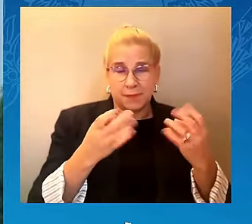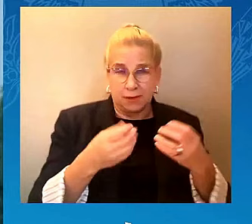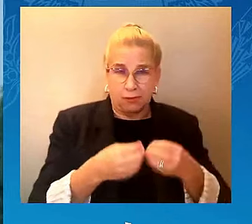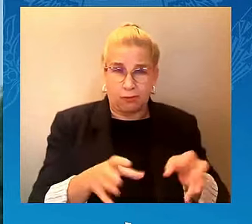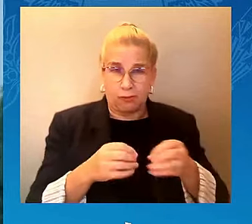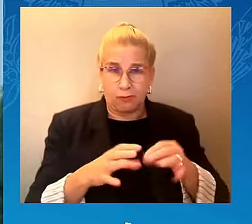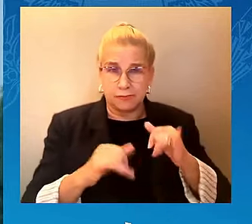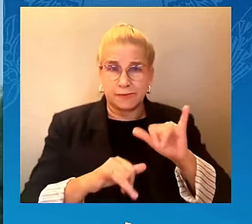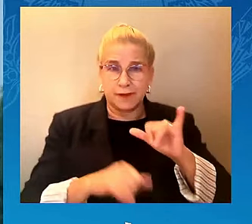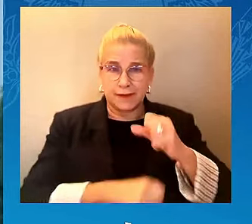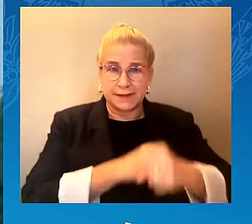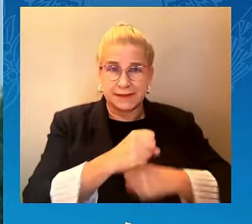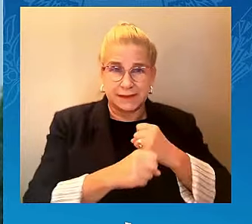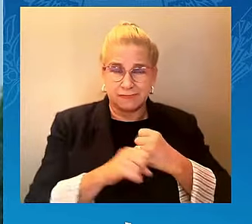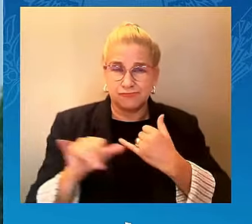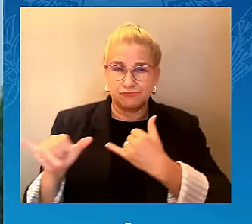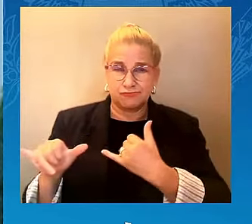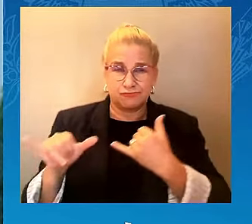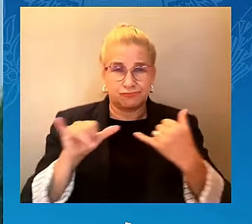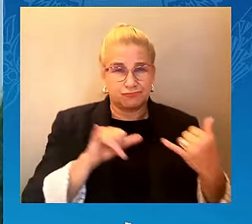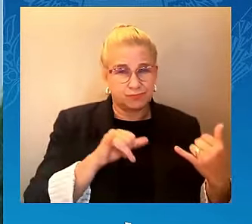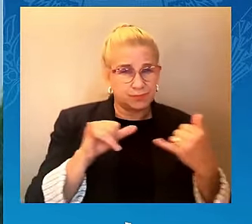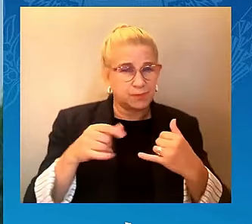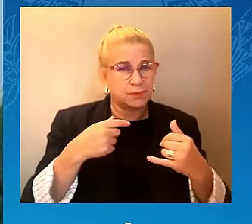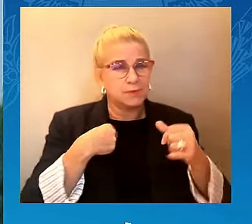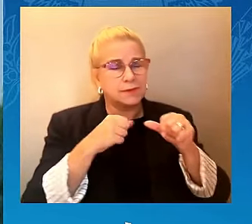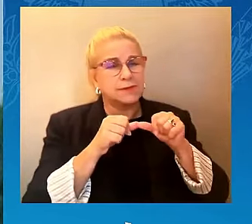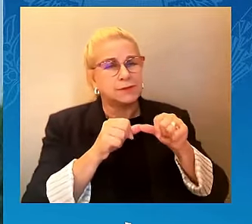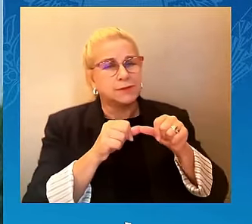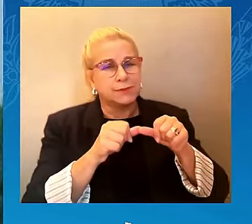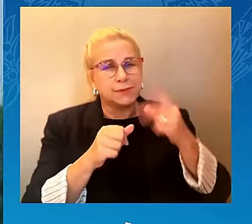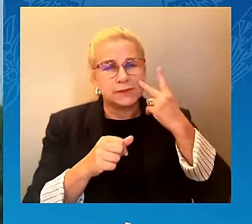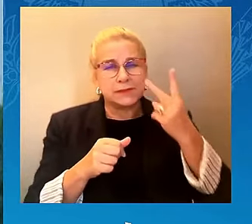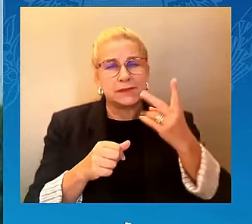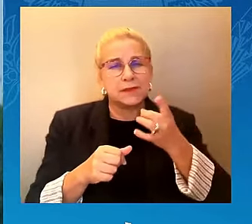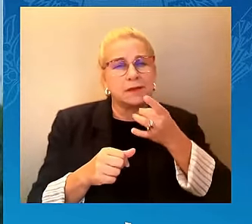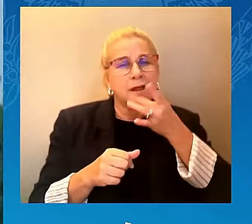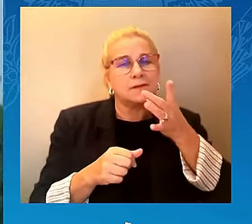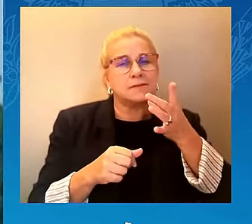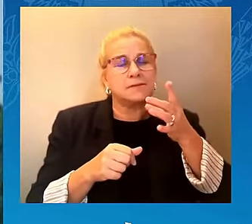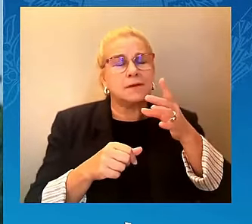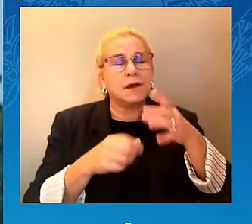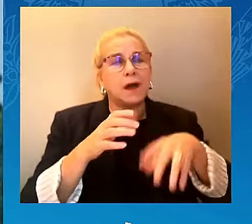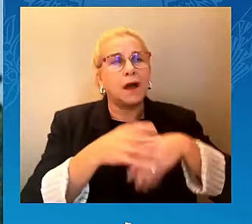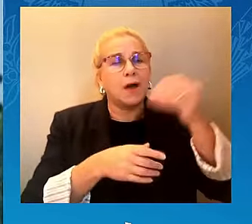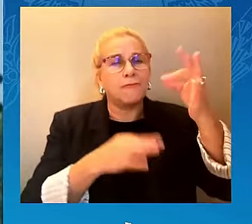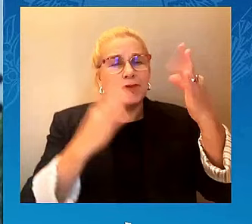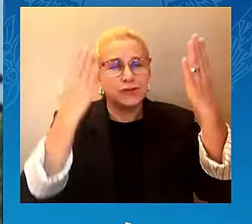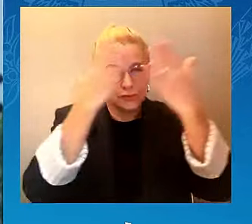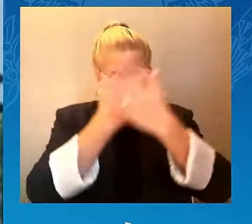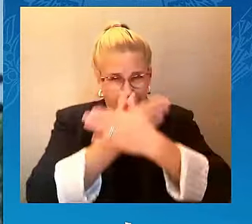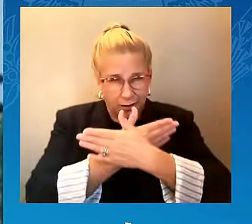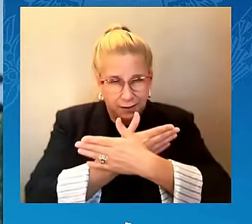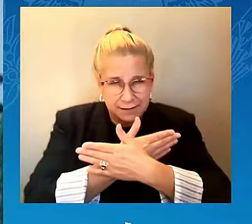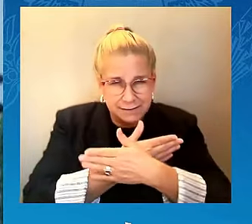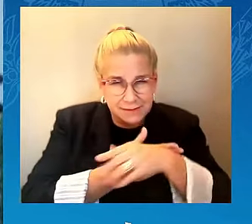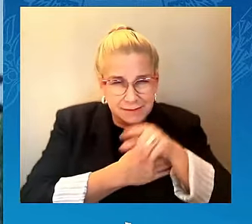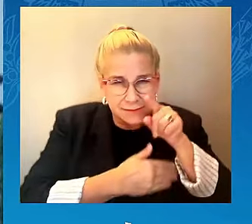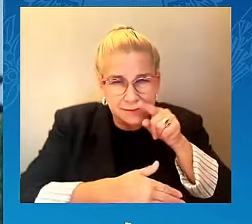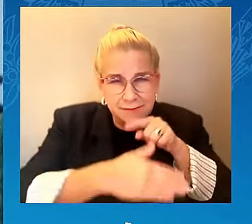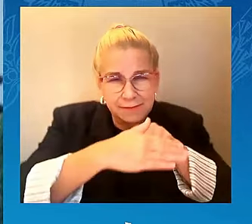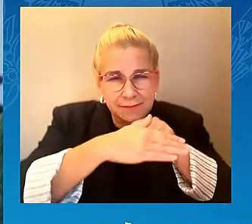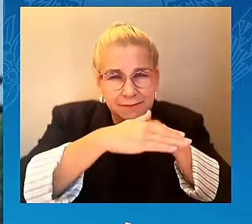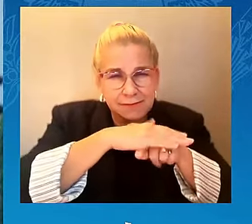Sachs said, a people that can walk through the valley of the shadow death and still